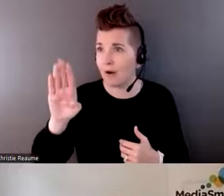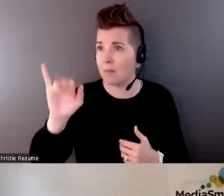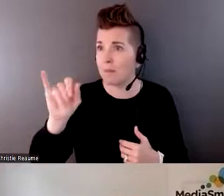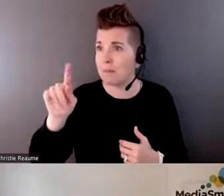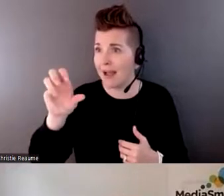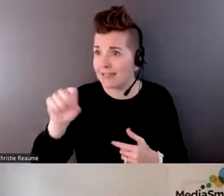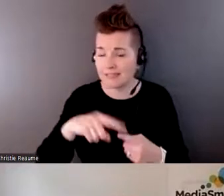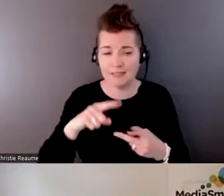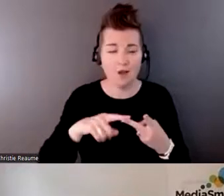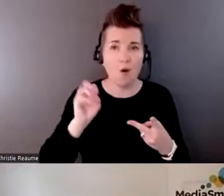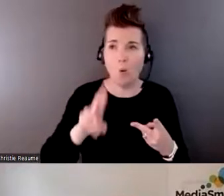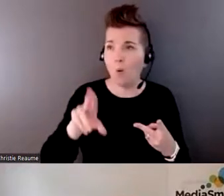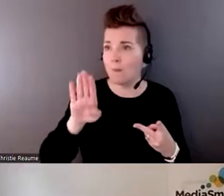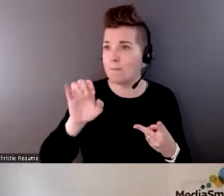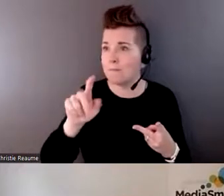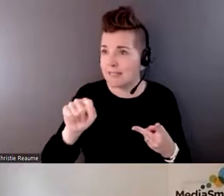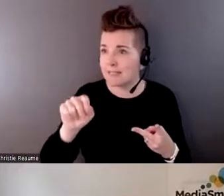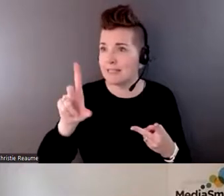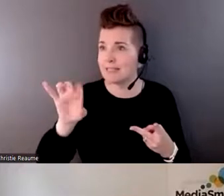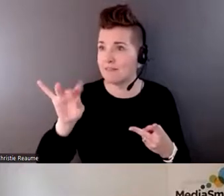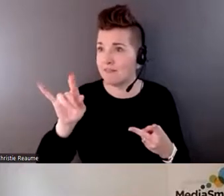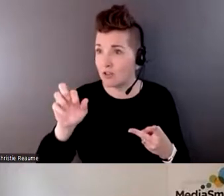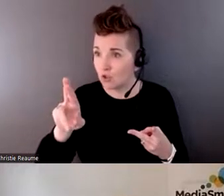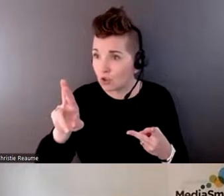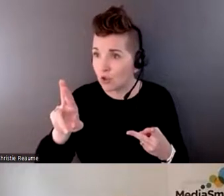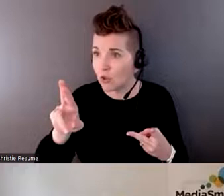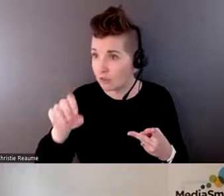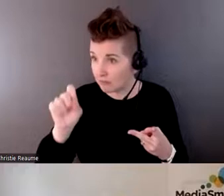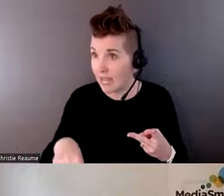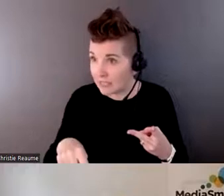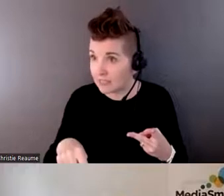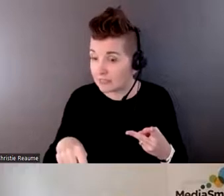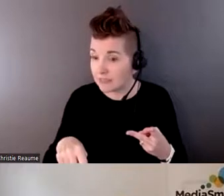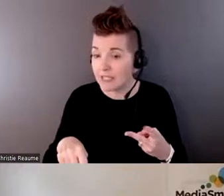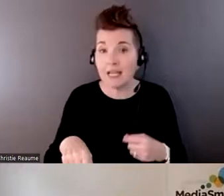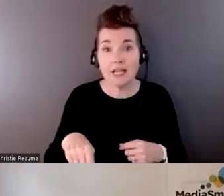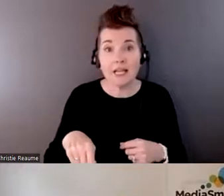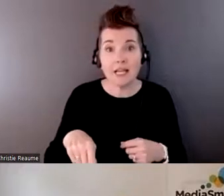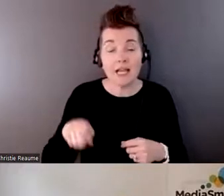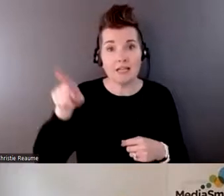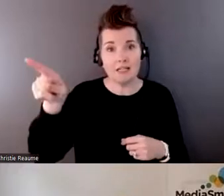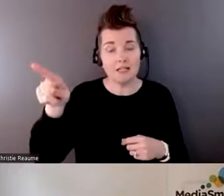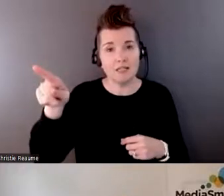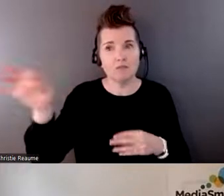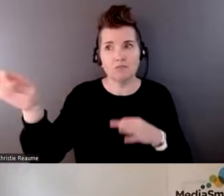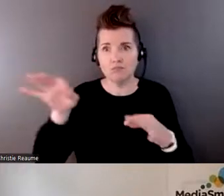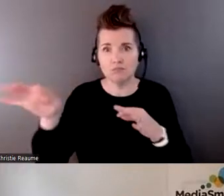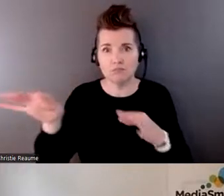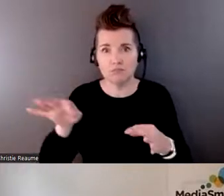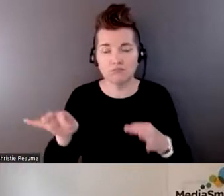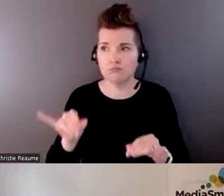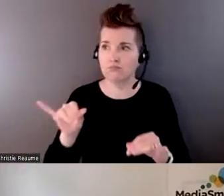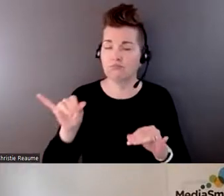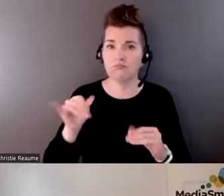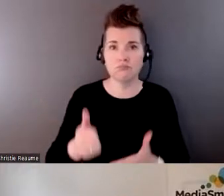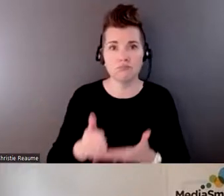Bitdefender, whatever. And, uh, I got some really satisfactory answers because when I look on